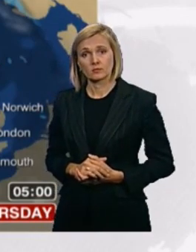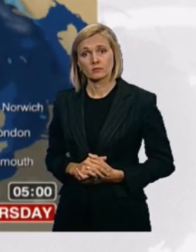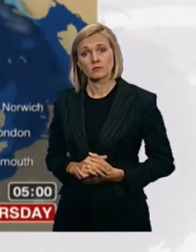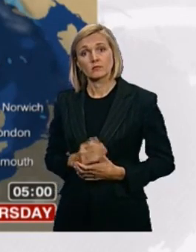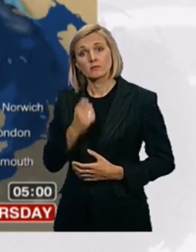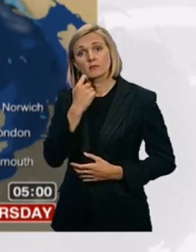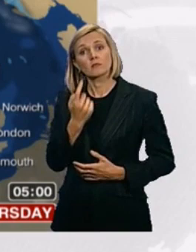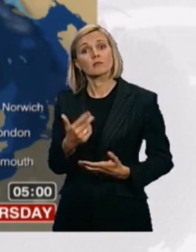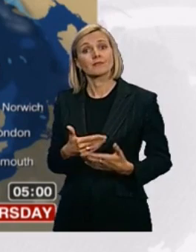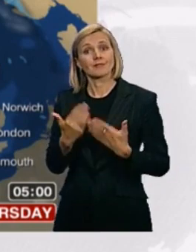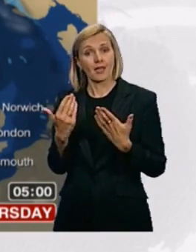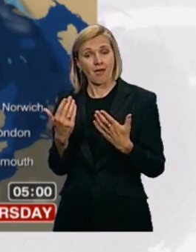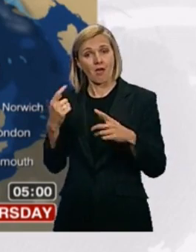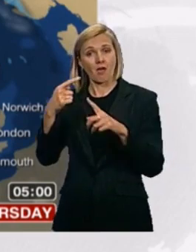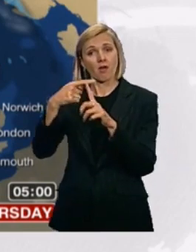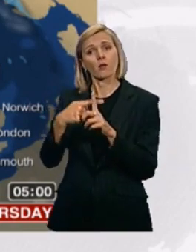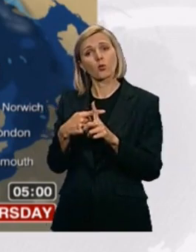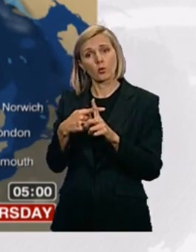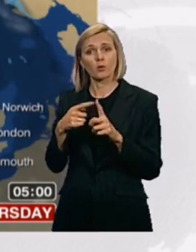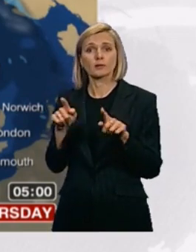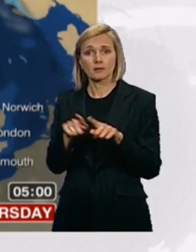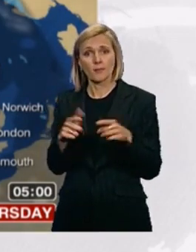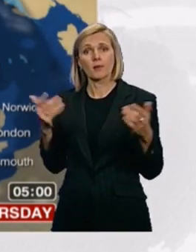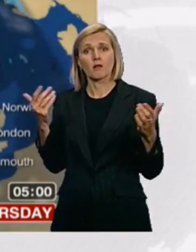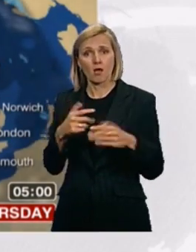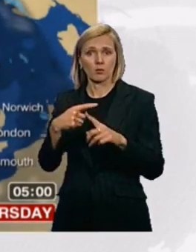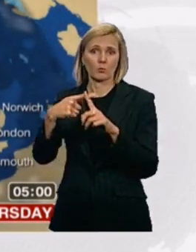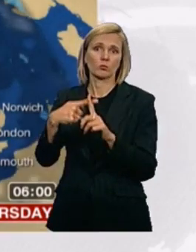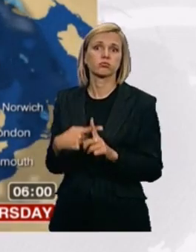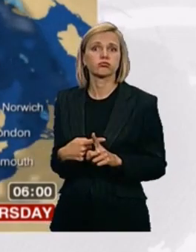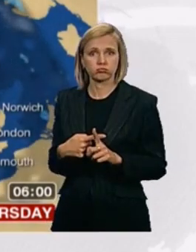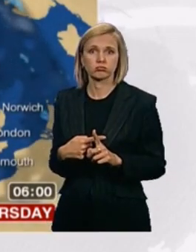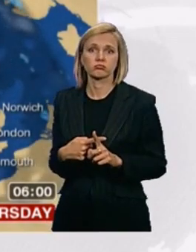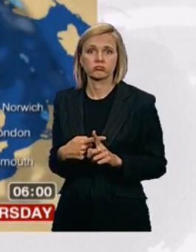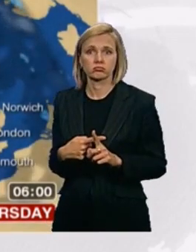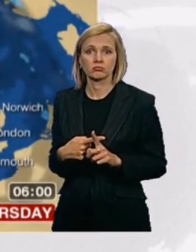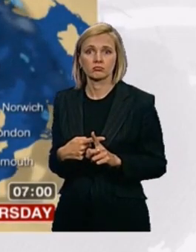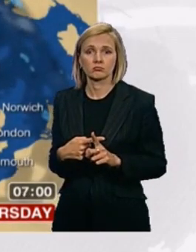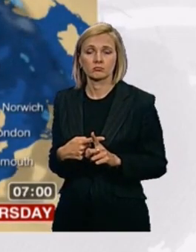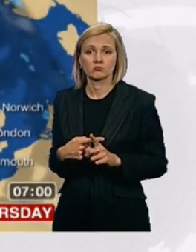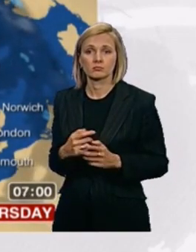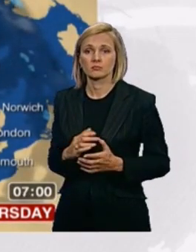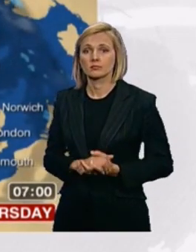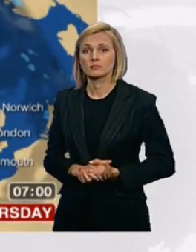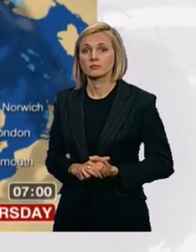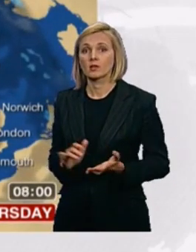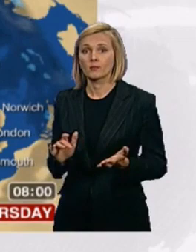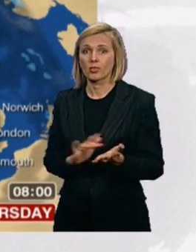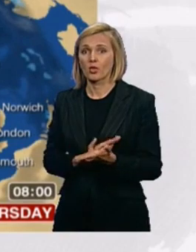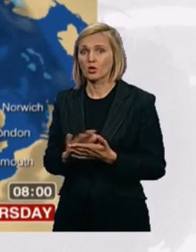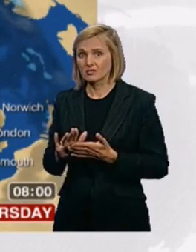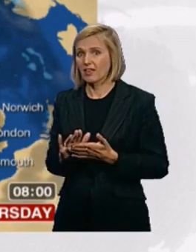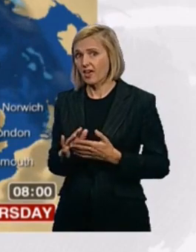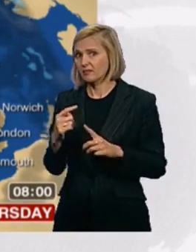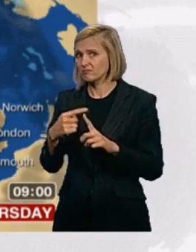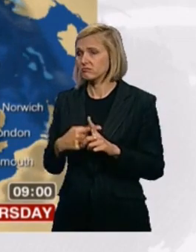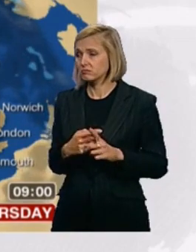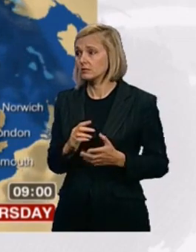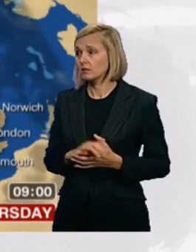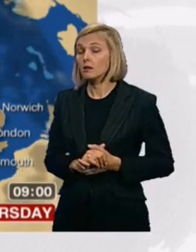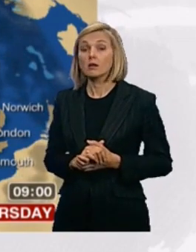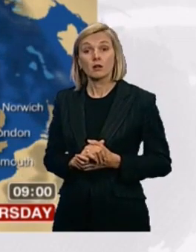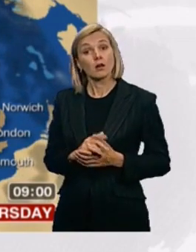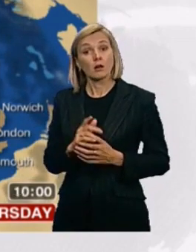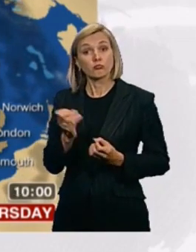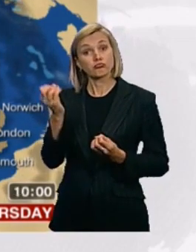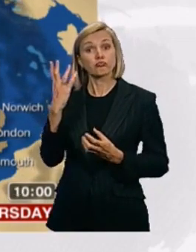but also at night, almost across the board. Those temperatures now in single figures as we start the day on Thursday. Dry and bright start across much of